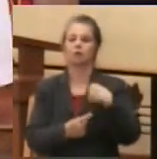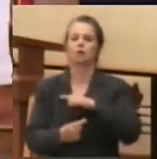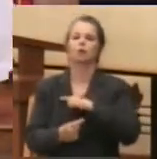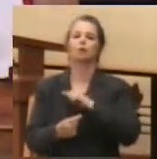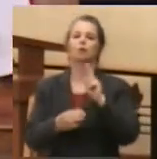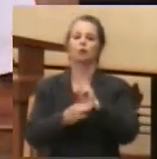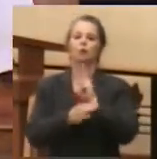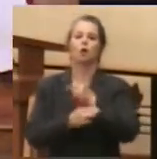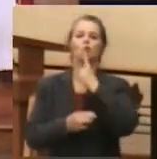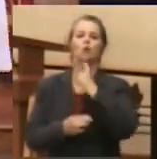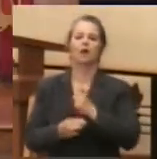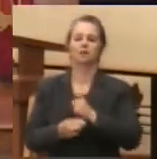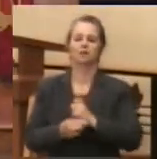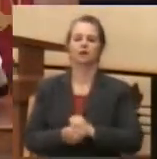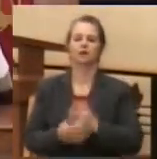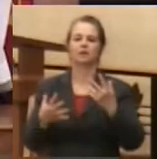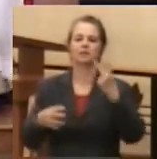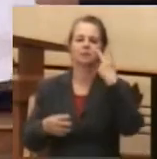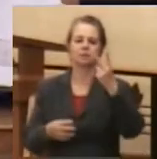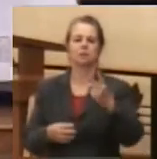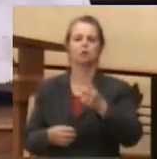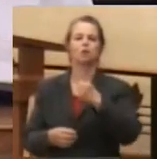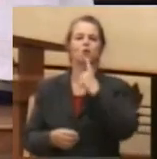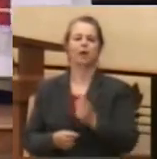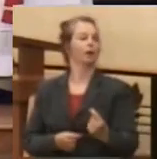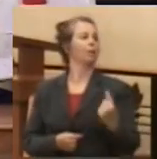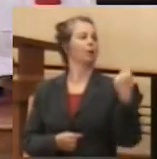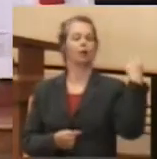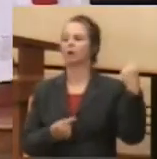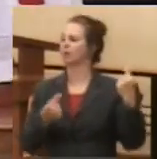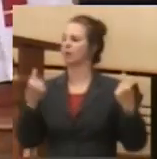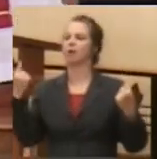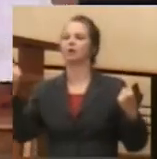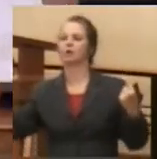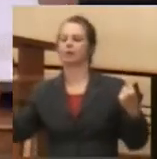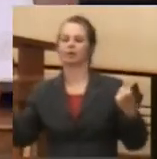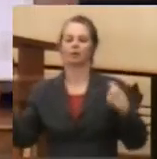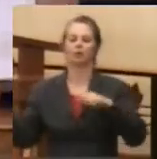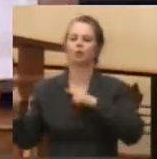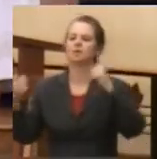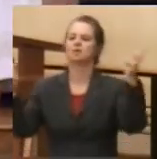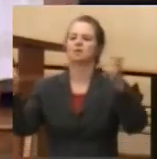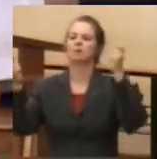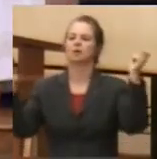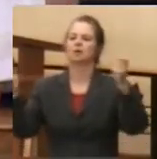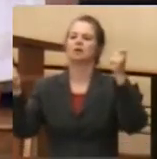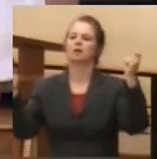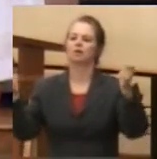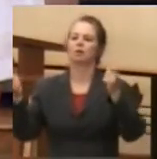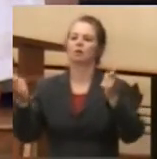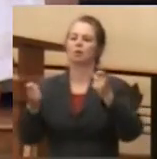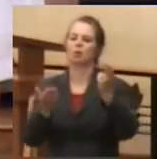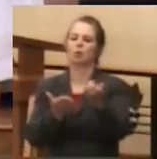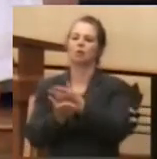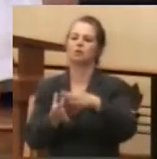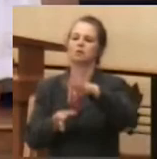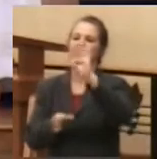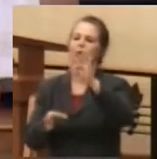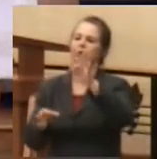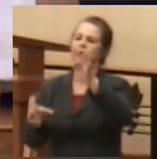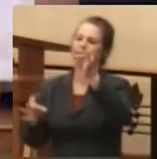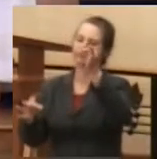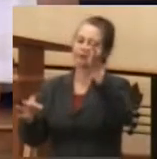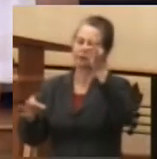You can see red behind me, red on the altar. And we celebrate the coming of the Holy Spirit to the early